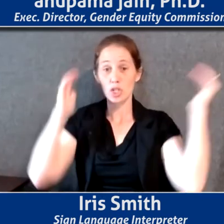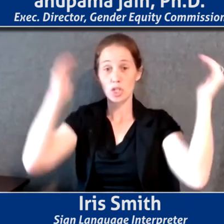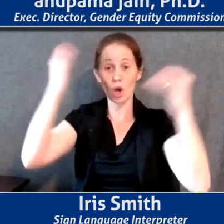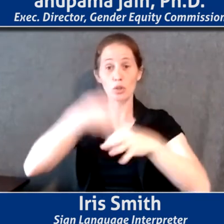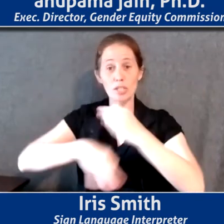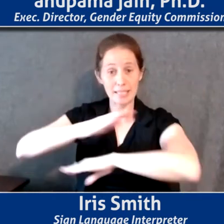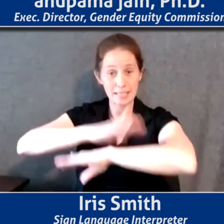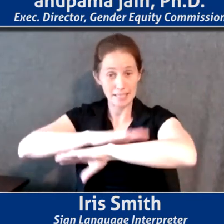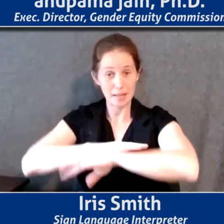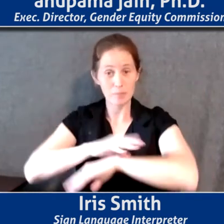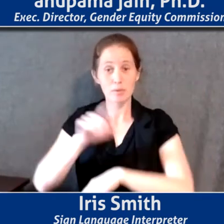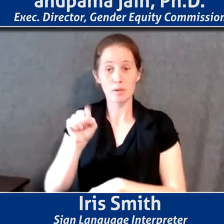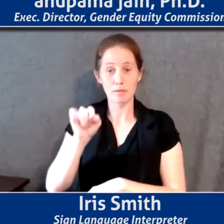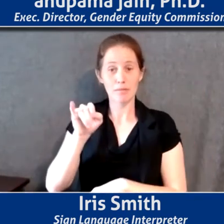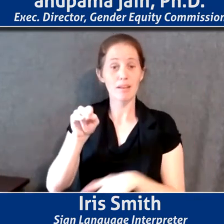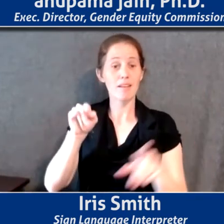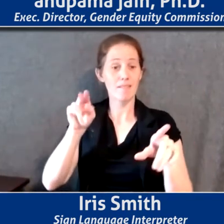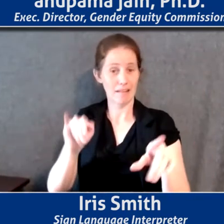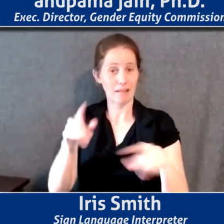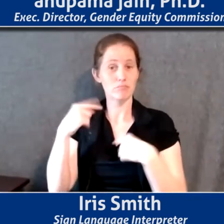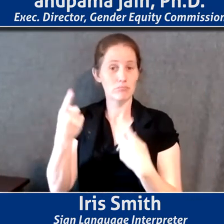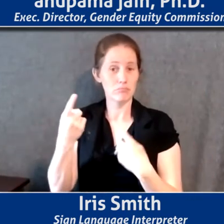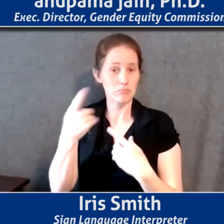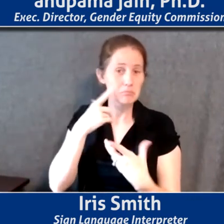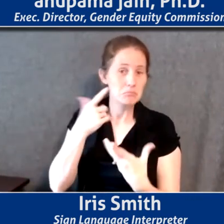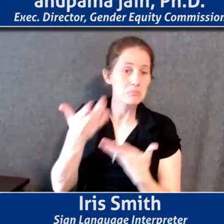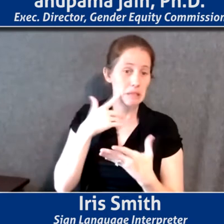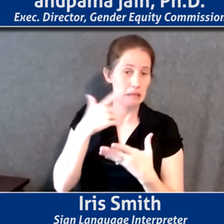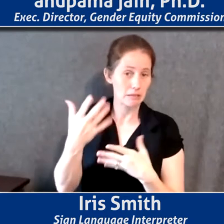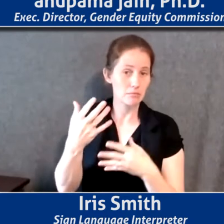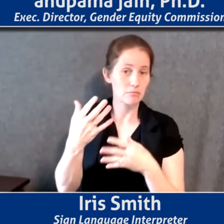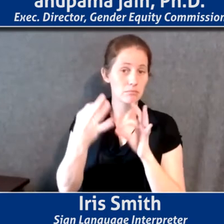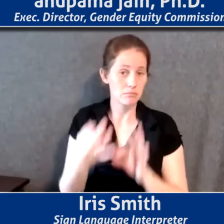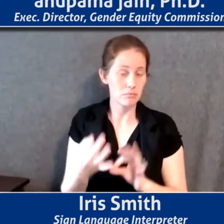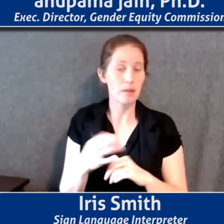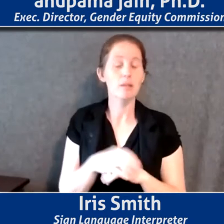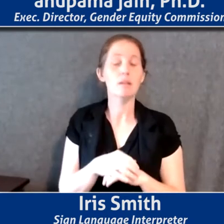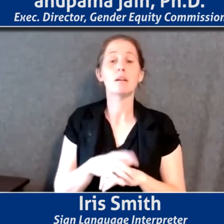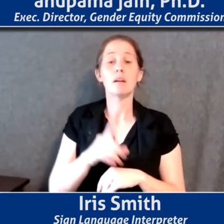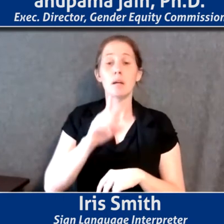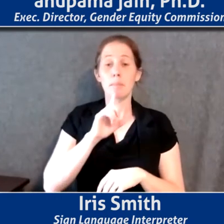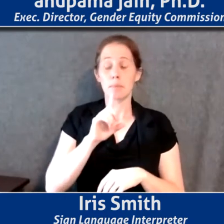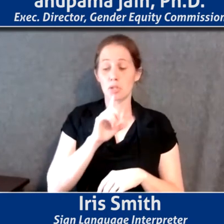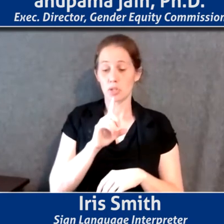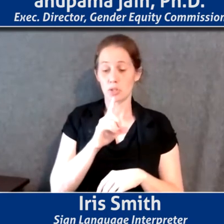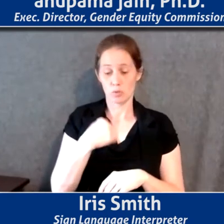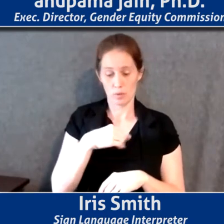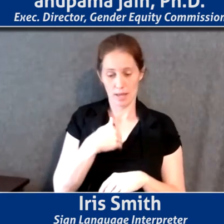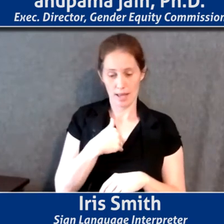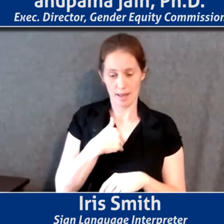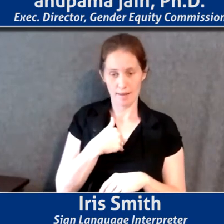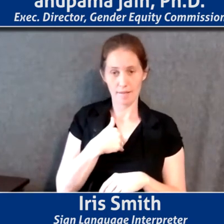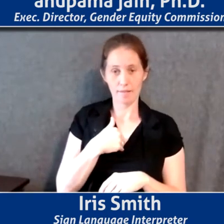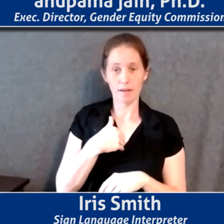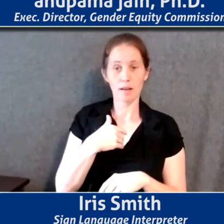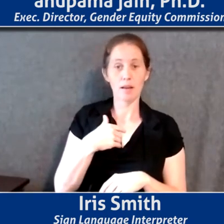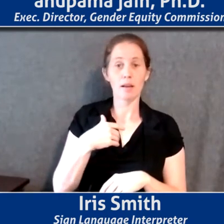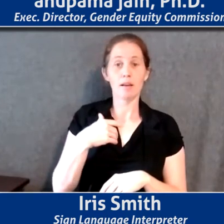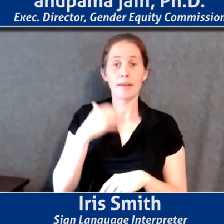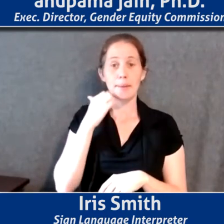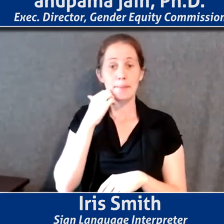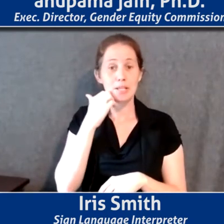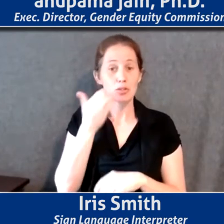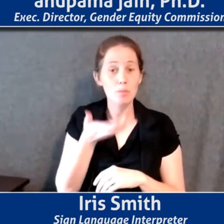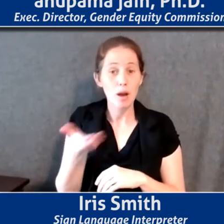and Tiffany has been part of these conversations and may have things to add. Making sure that we have menstrual products, that